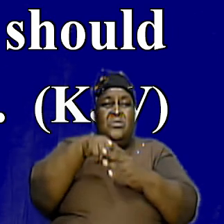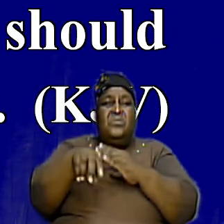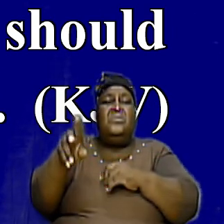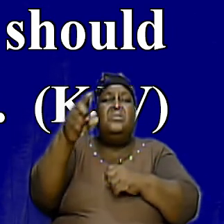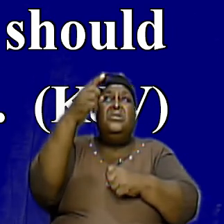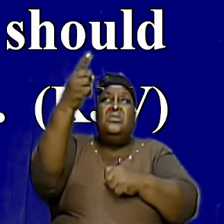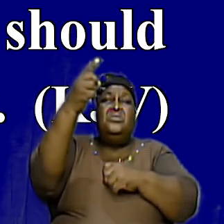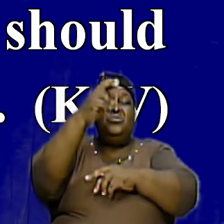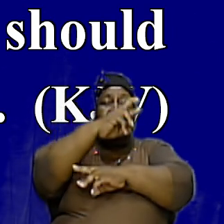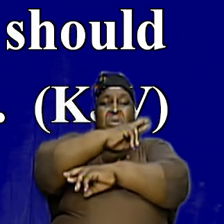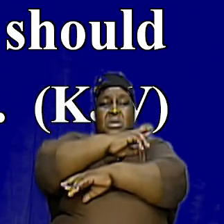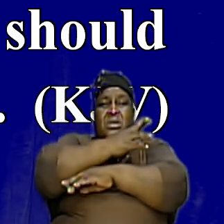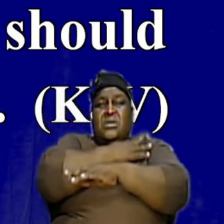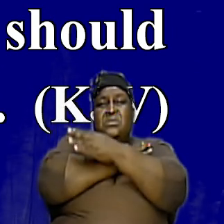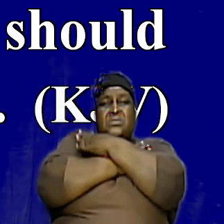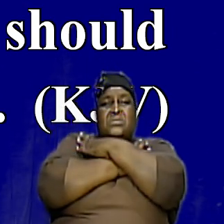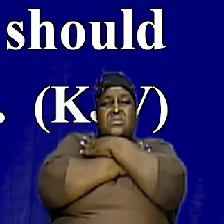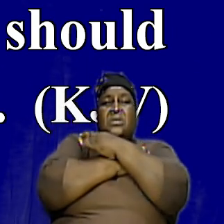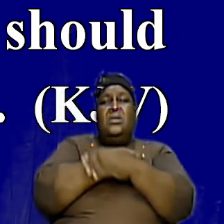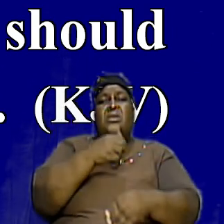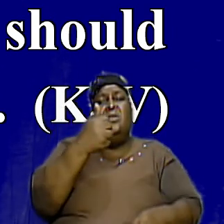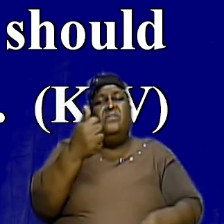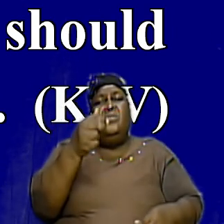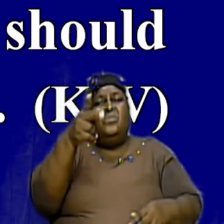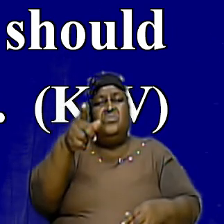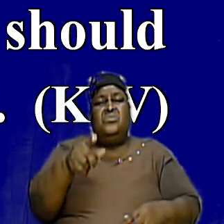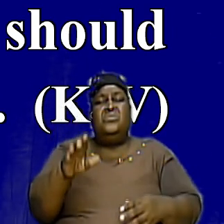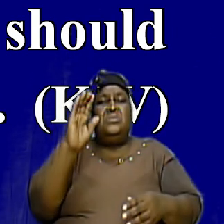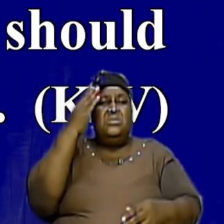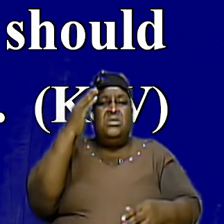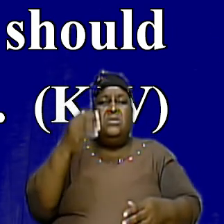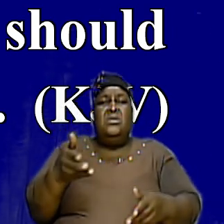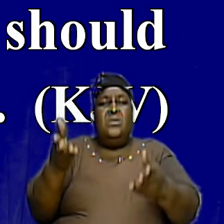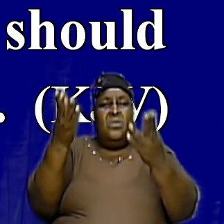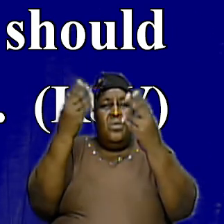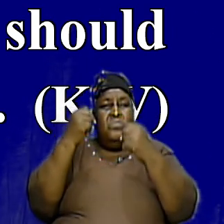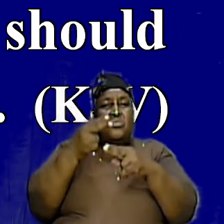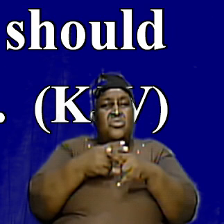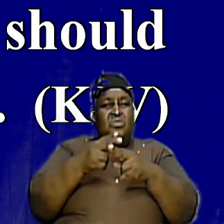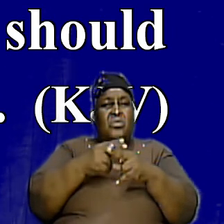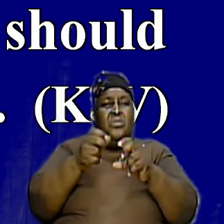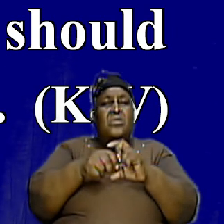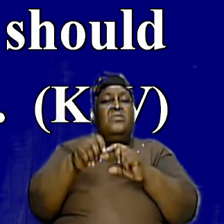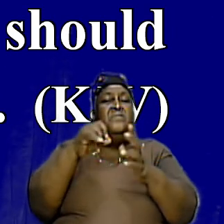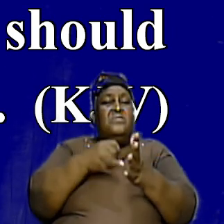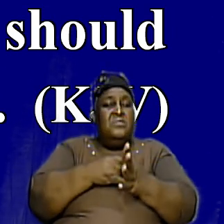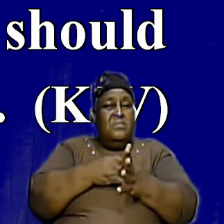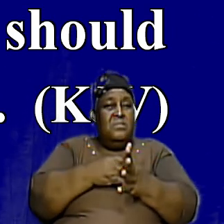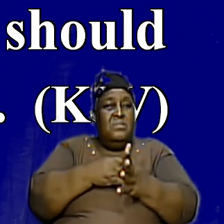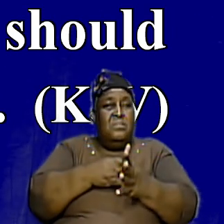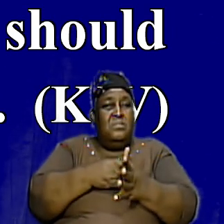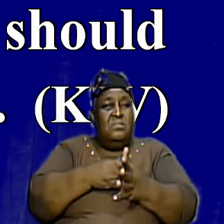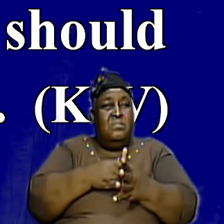His Rest Any Of You Should Seem To Come Short Of It